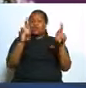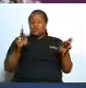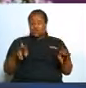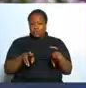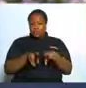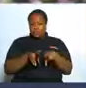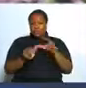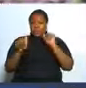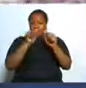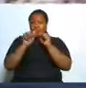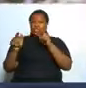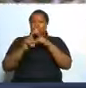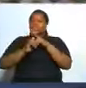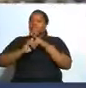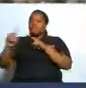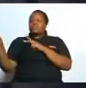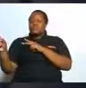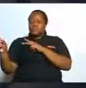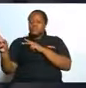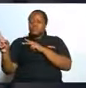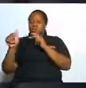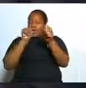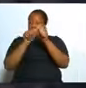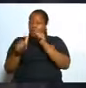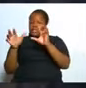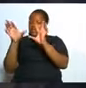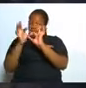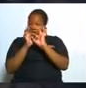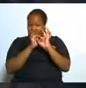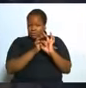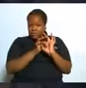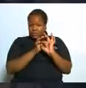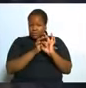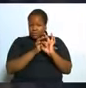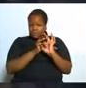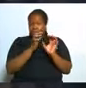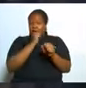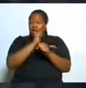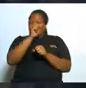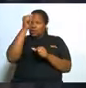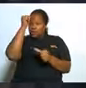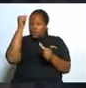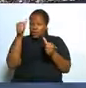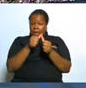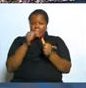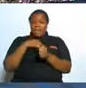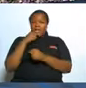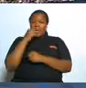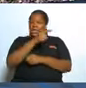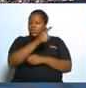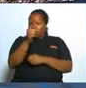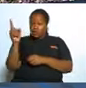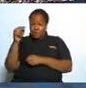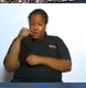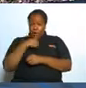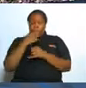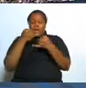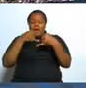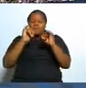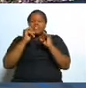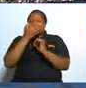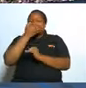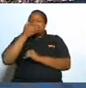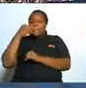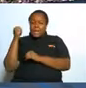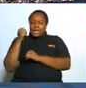that is running away connection do you remember I told you that I've been trying my level best to